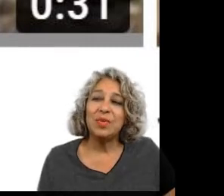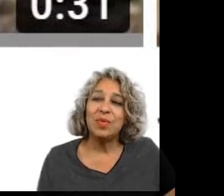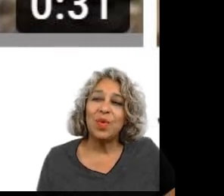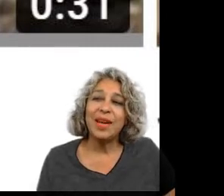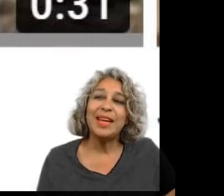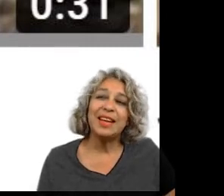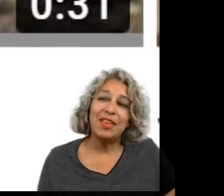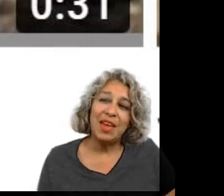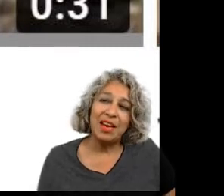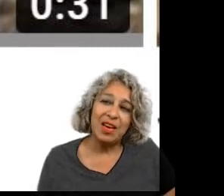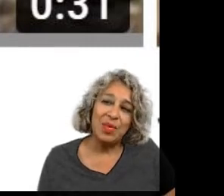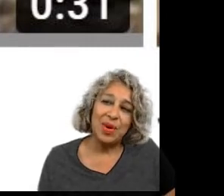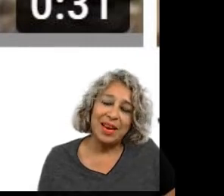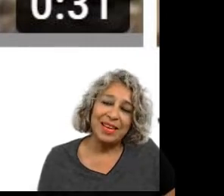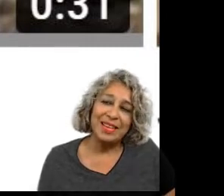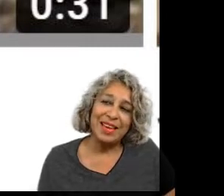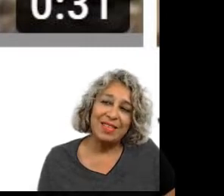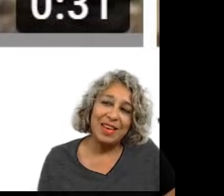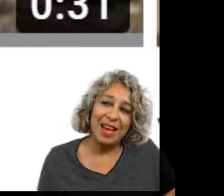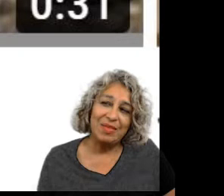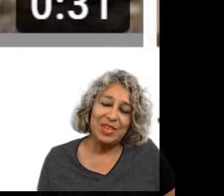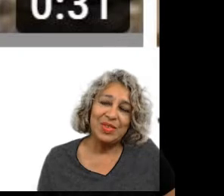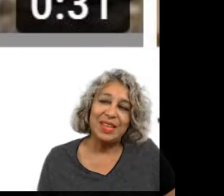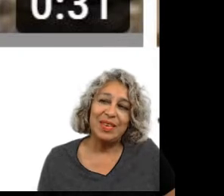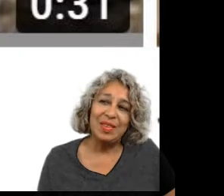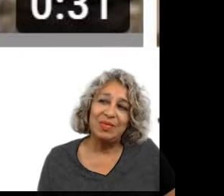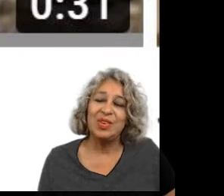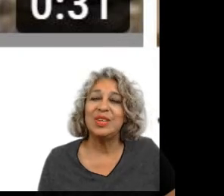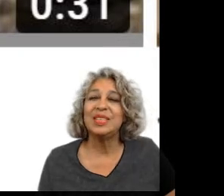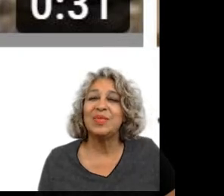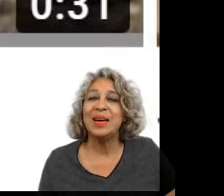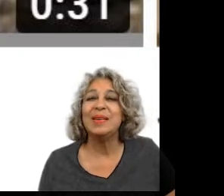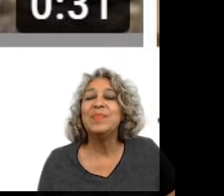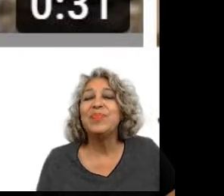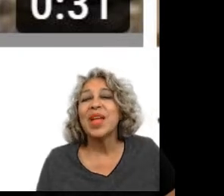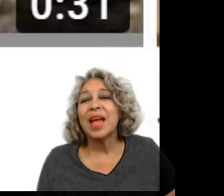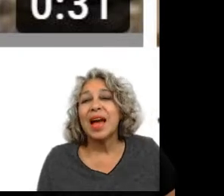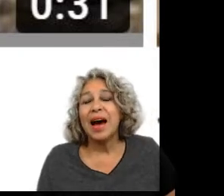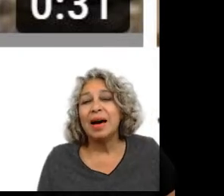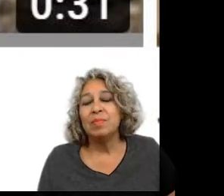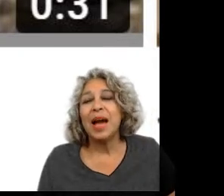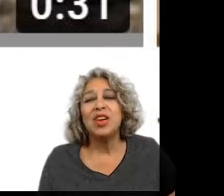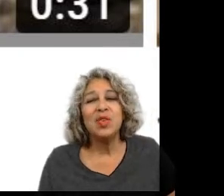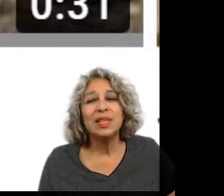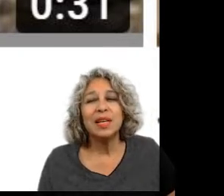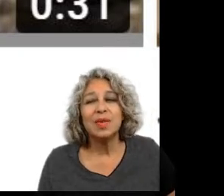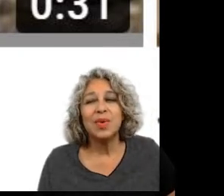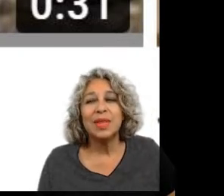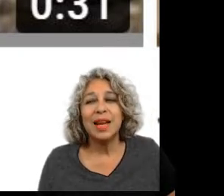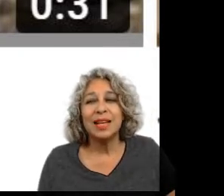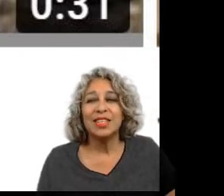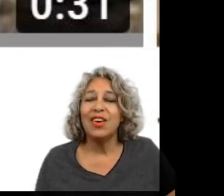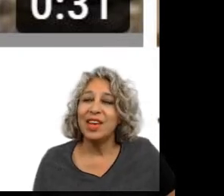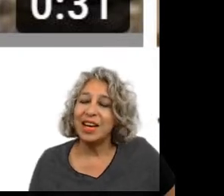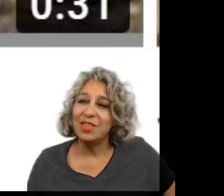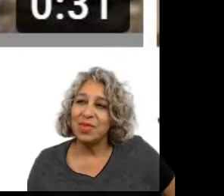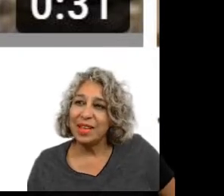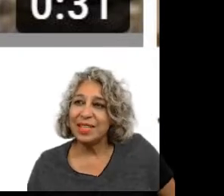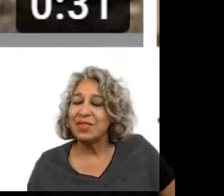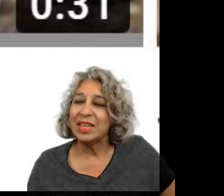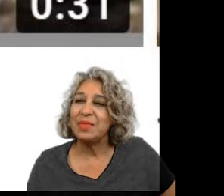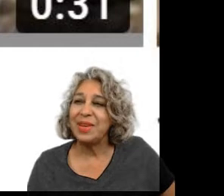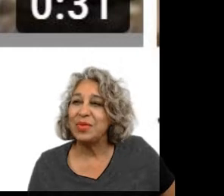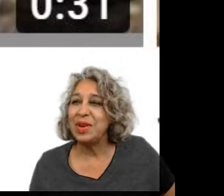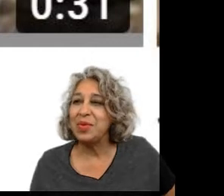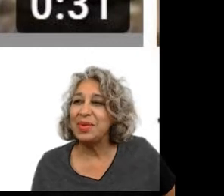you can see what he did on that other one I did the other day which was the the first one um I know there's another one that I saw that I didn't